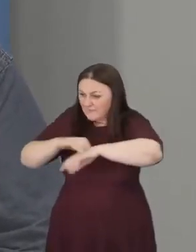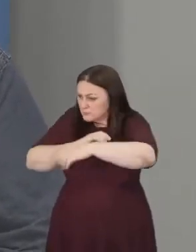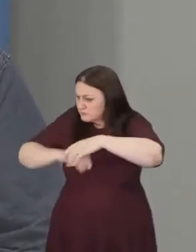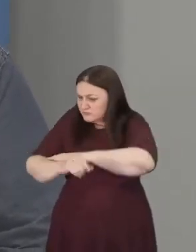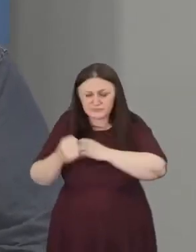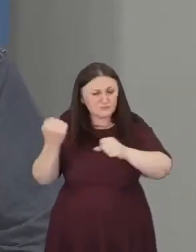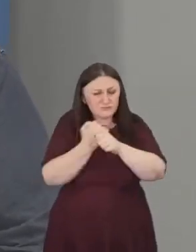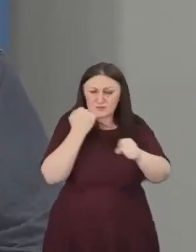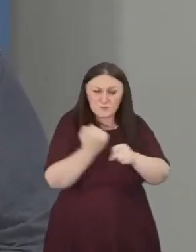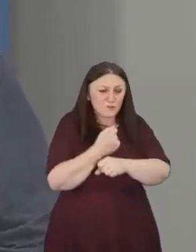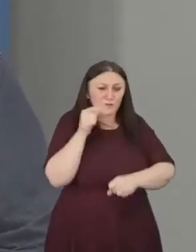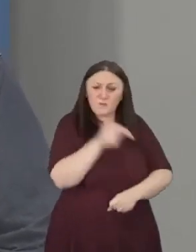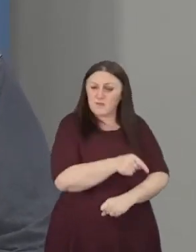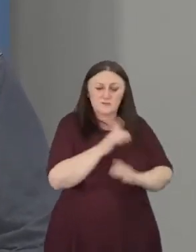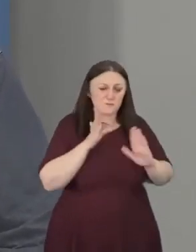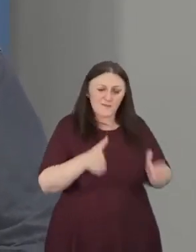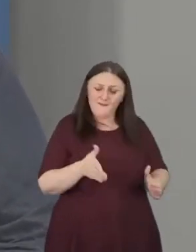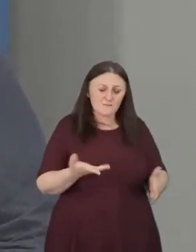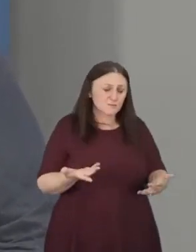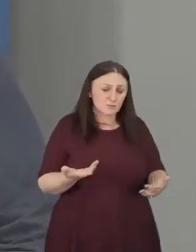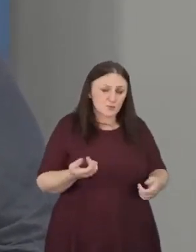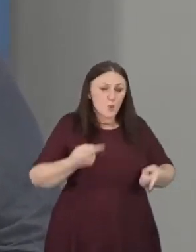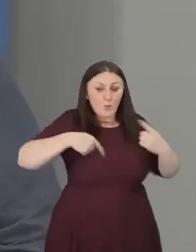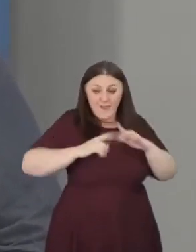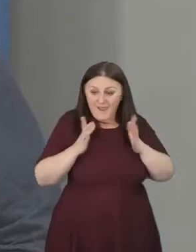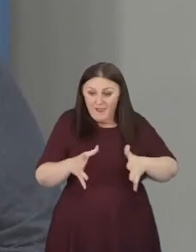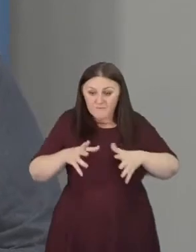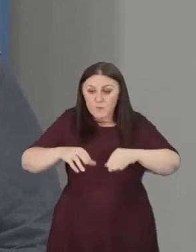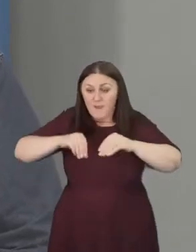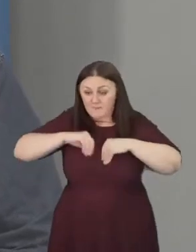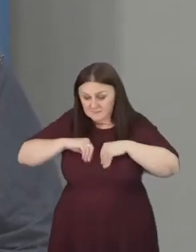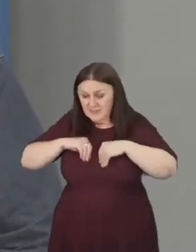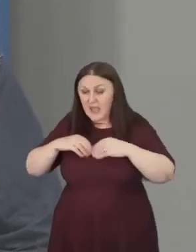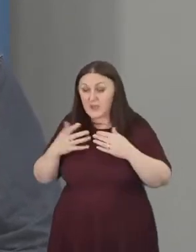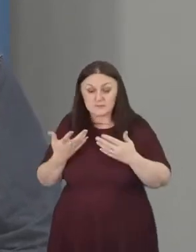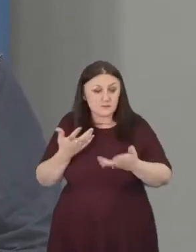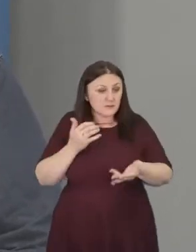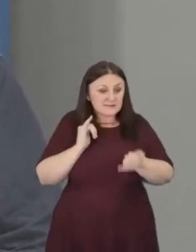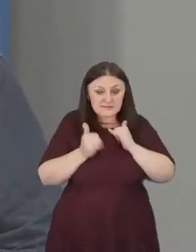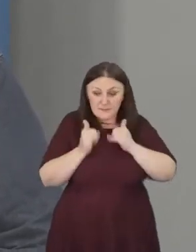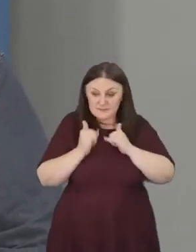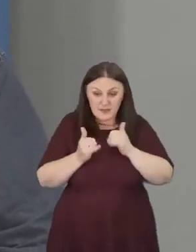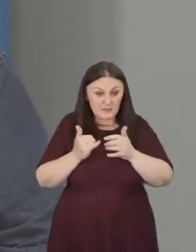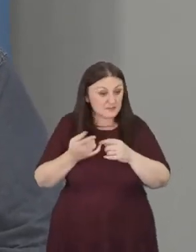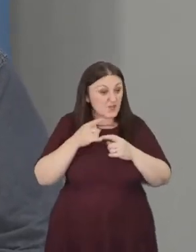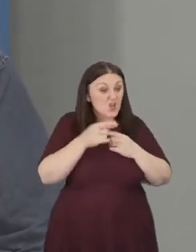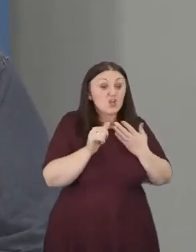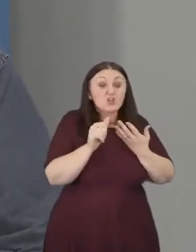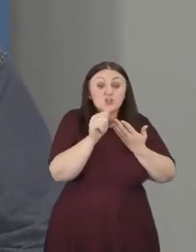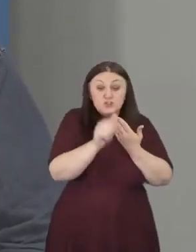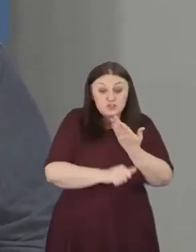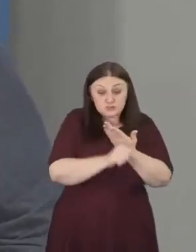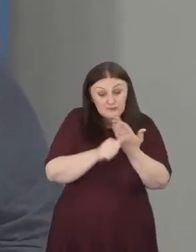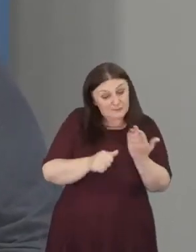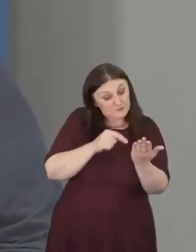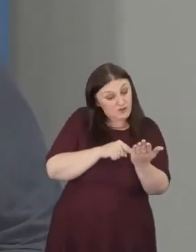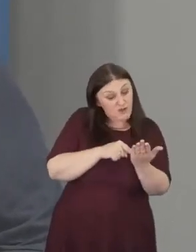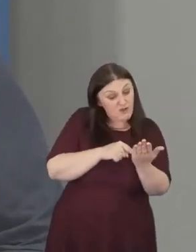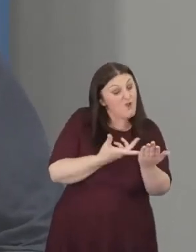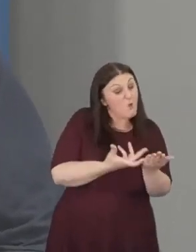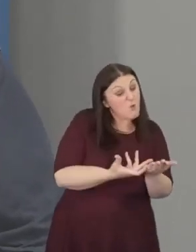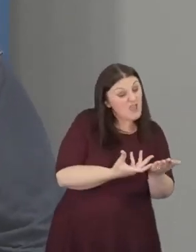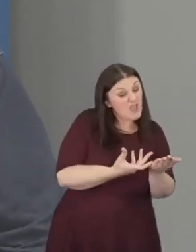We have to accept that the way that we have sometimes interpreted scripture has led to